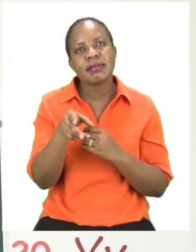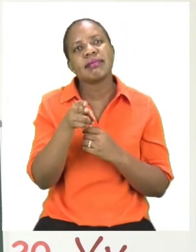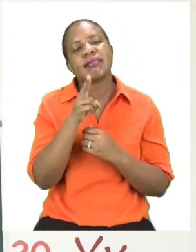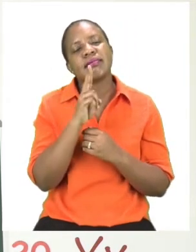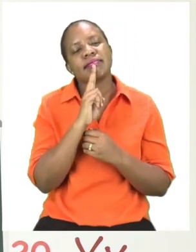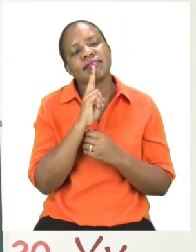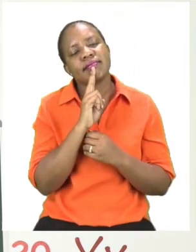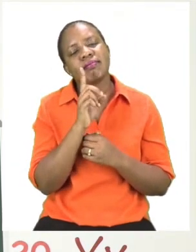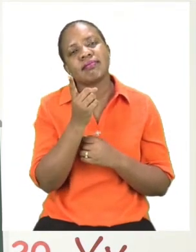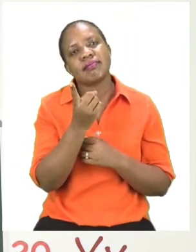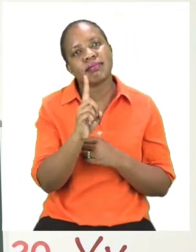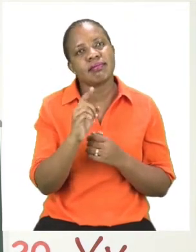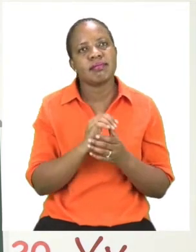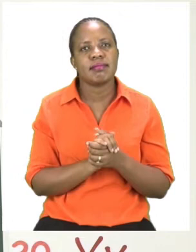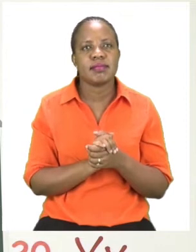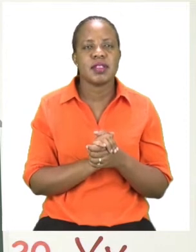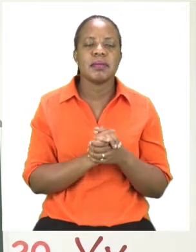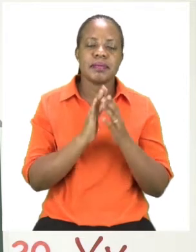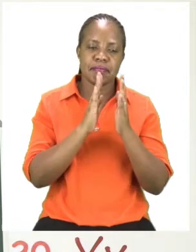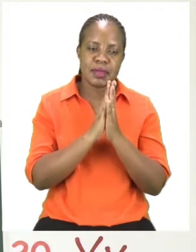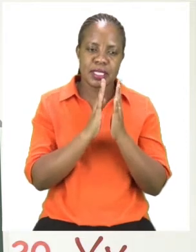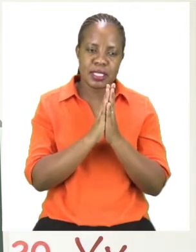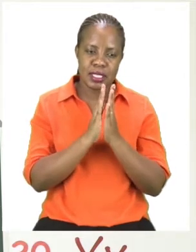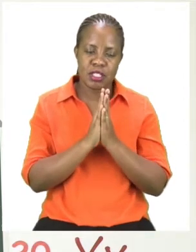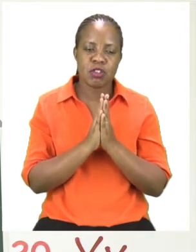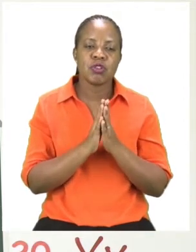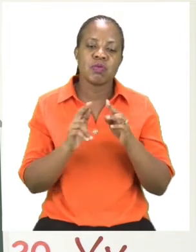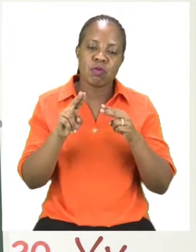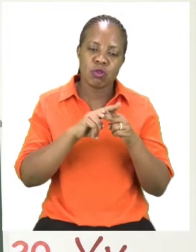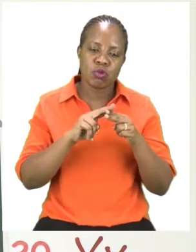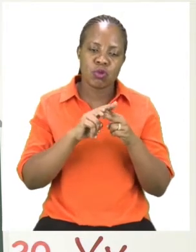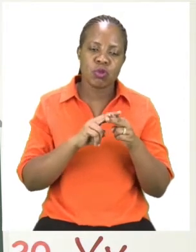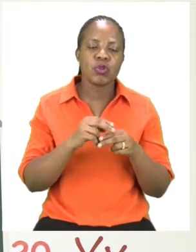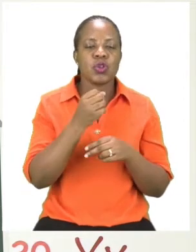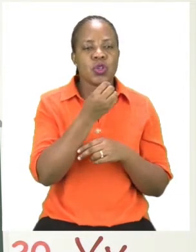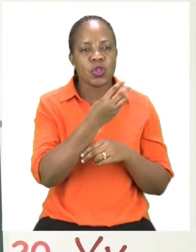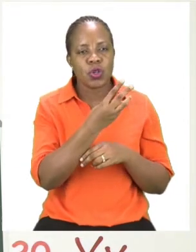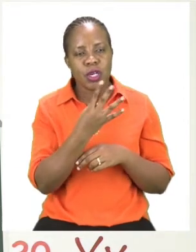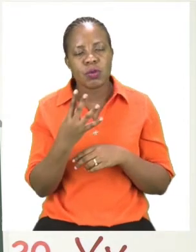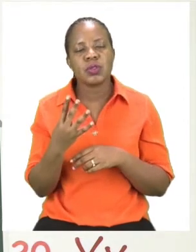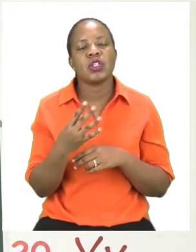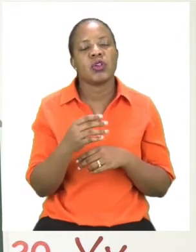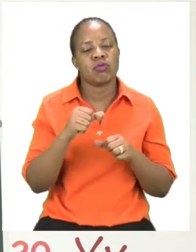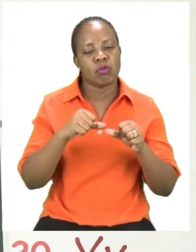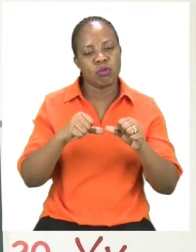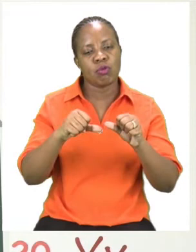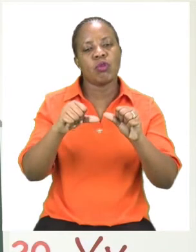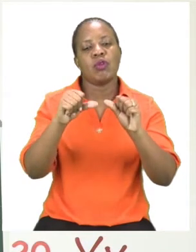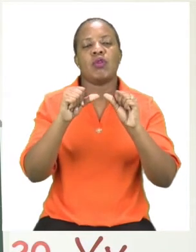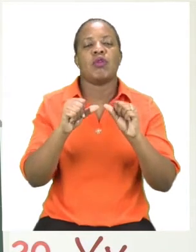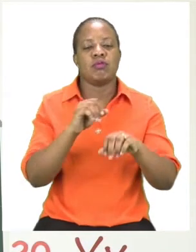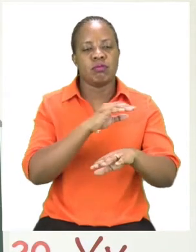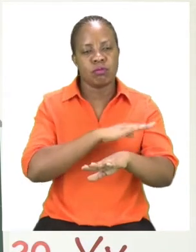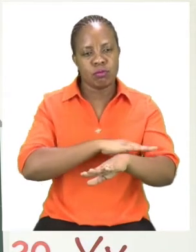use the counting on method. Now the counting on method is very simple because all